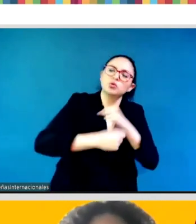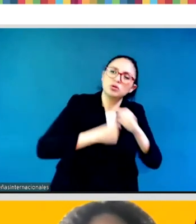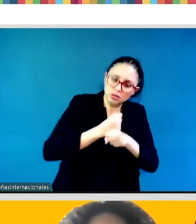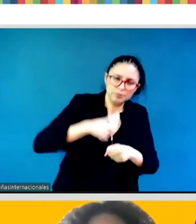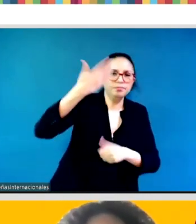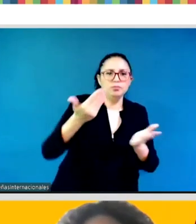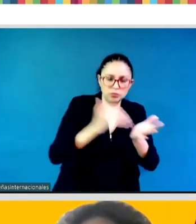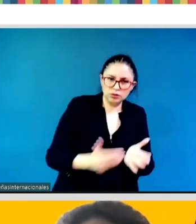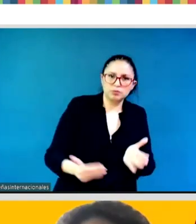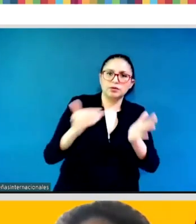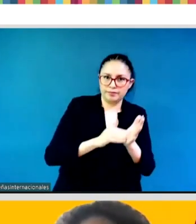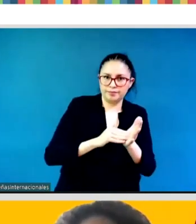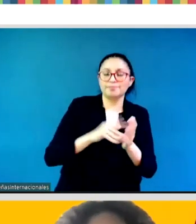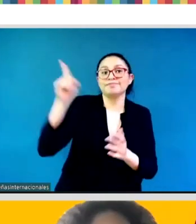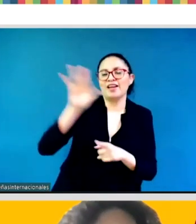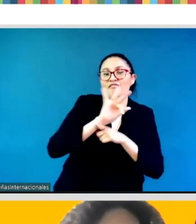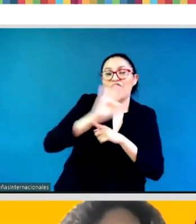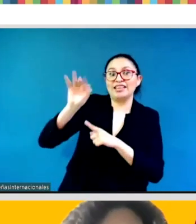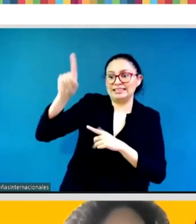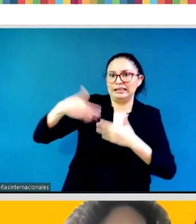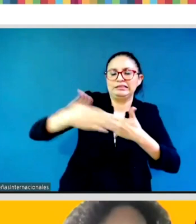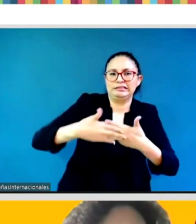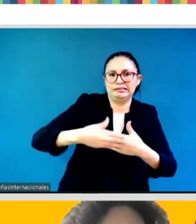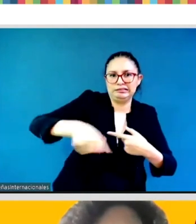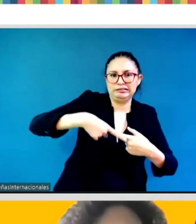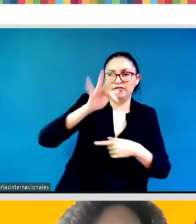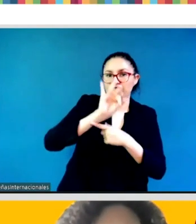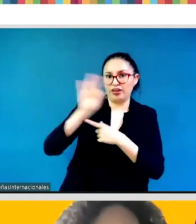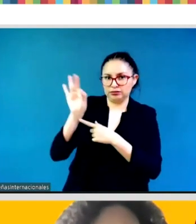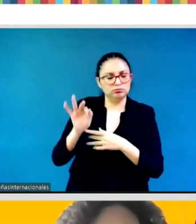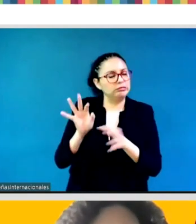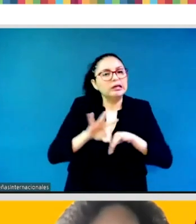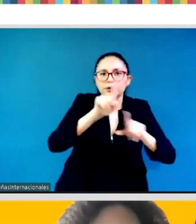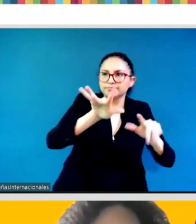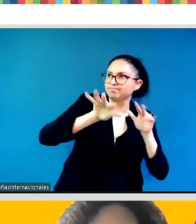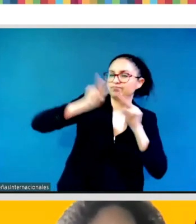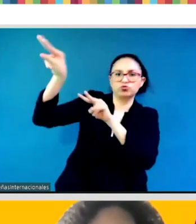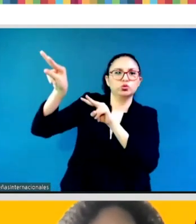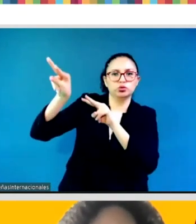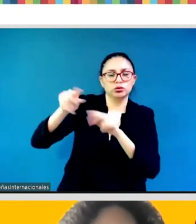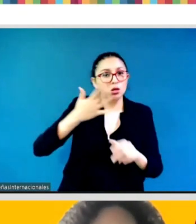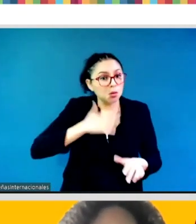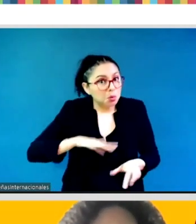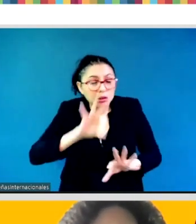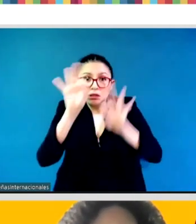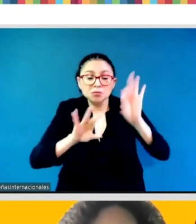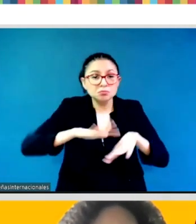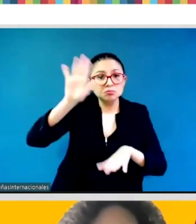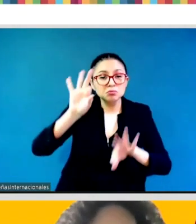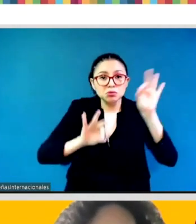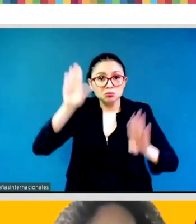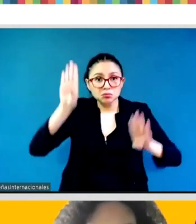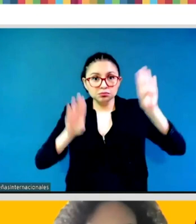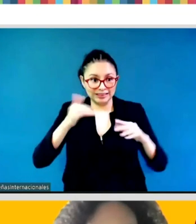poll. I will turn to my technical colleagues to launch that poll for us. The